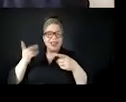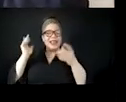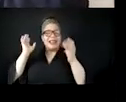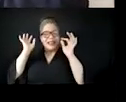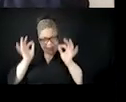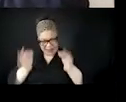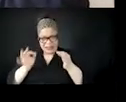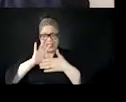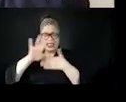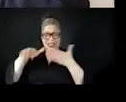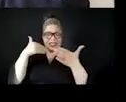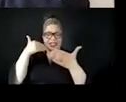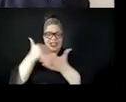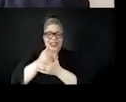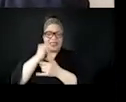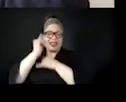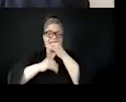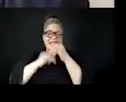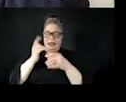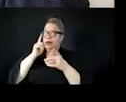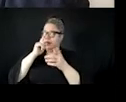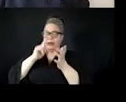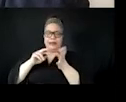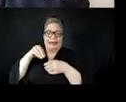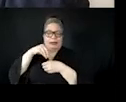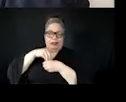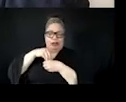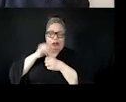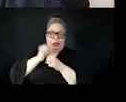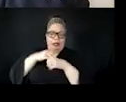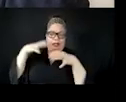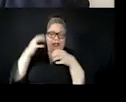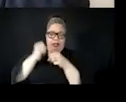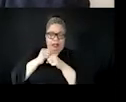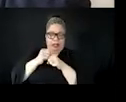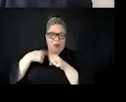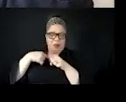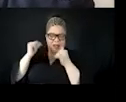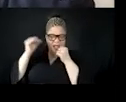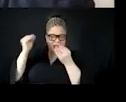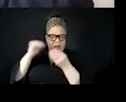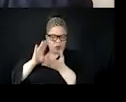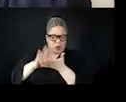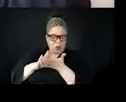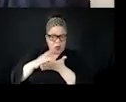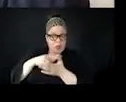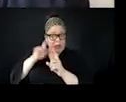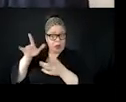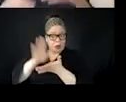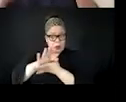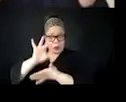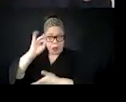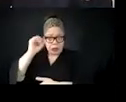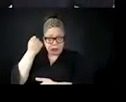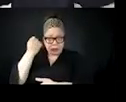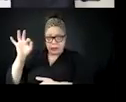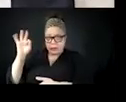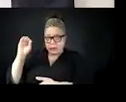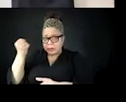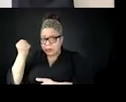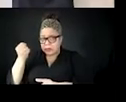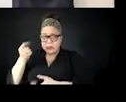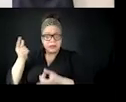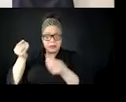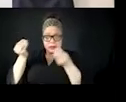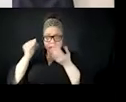eighties and the nineties, I was still taught, Oh, Spain could have done it. Yeah. Yeah. Yeah. Yeah. As I was doing research on this, I saw that